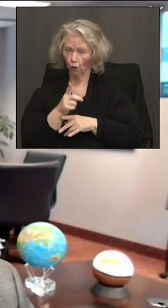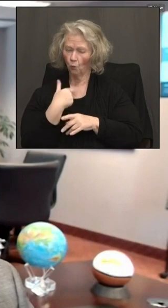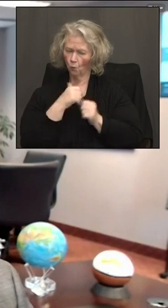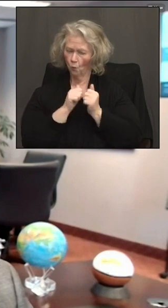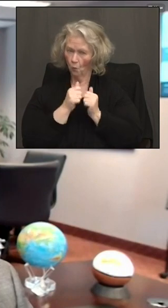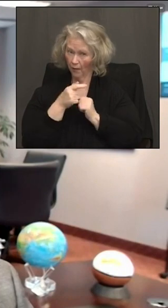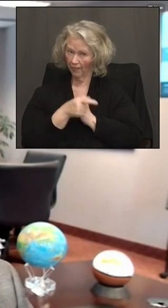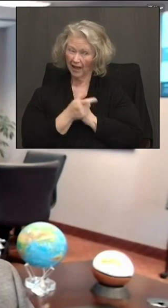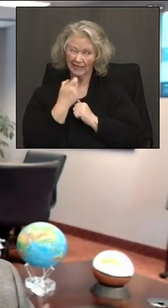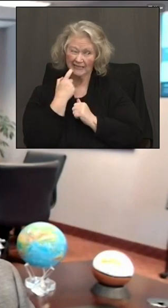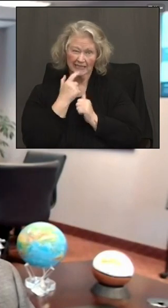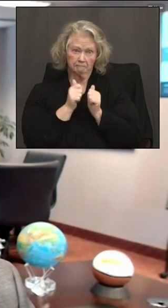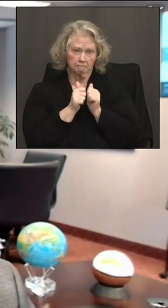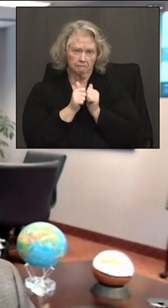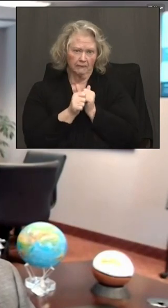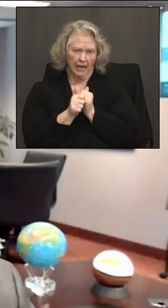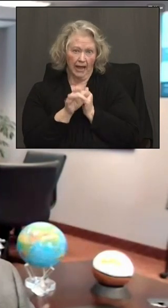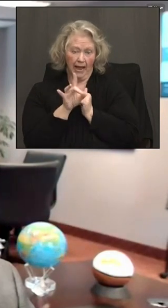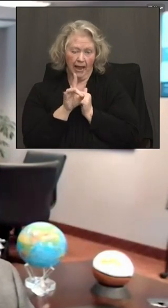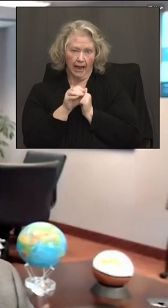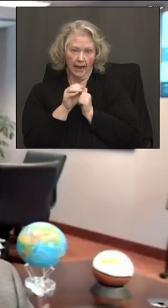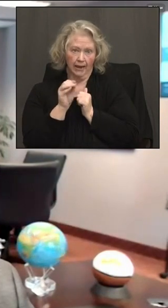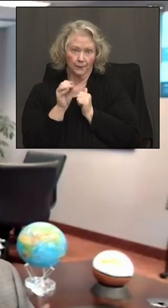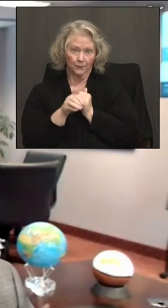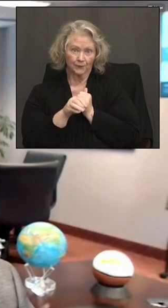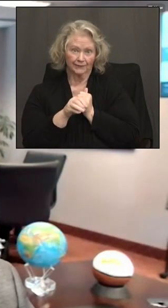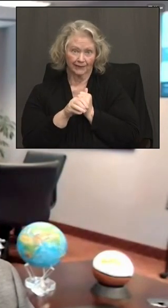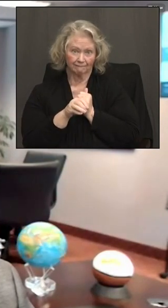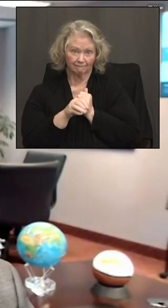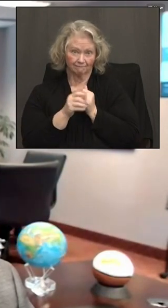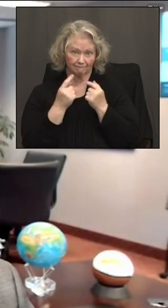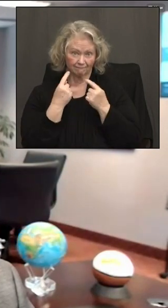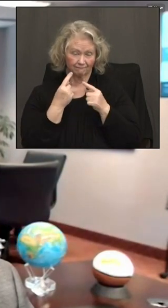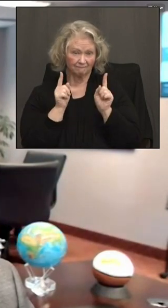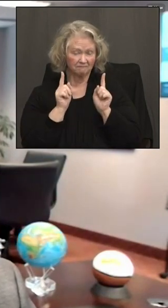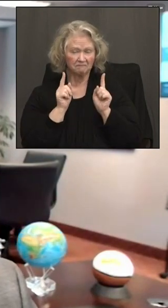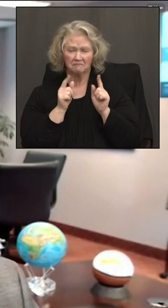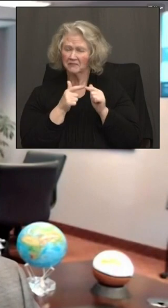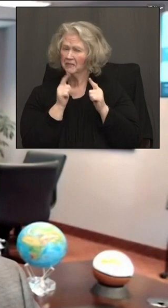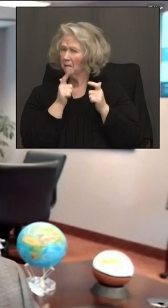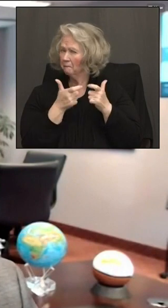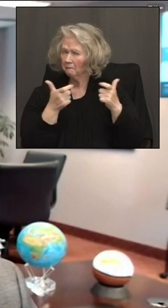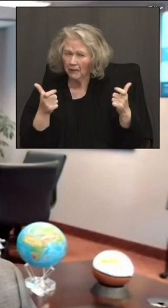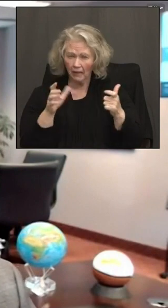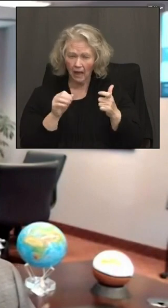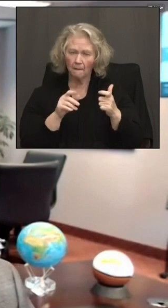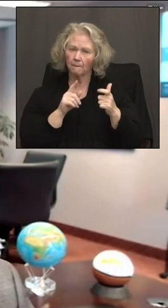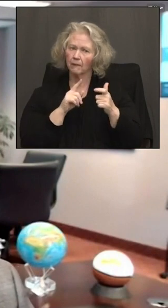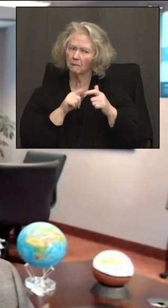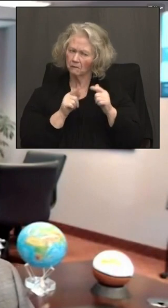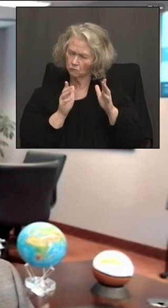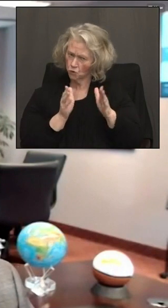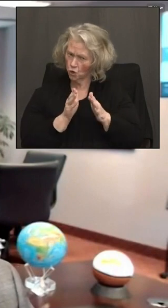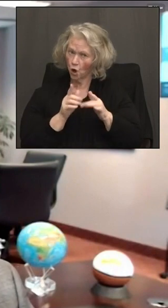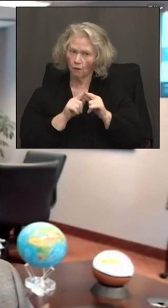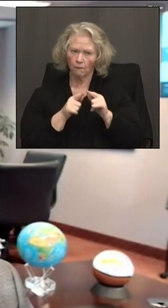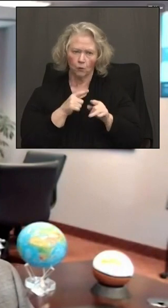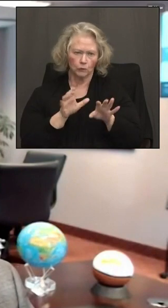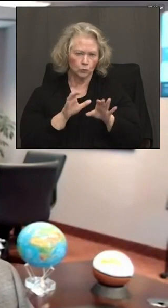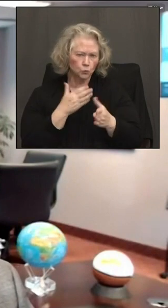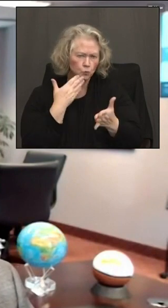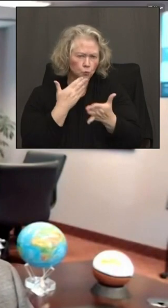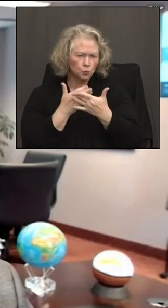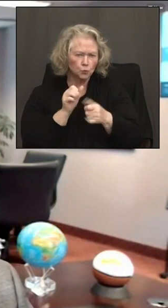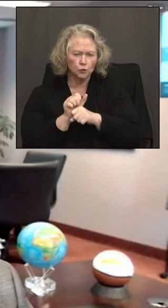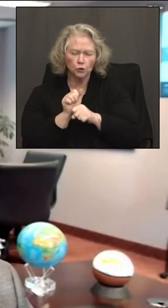recently surpassed the 80 percent vaccination milestone and not a huge company, a small company, but doing a lot of great work and working closely